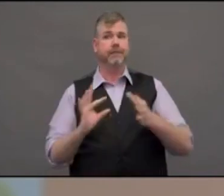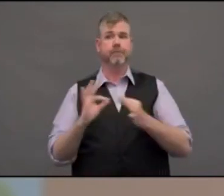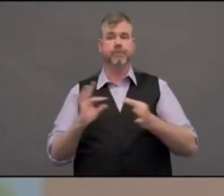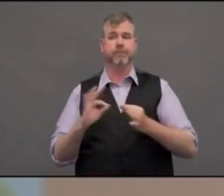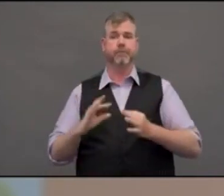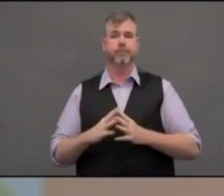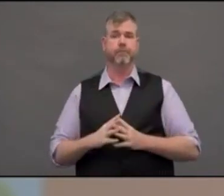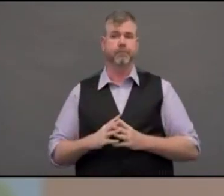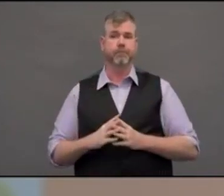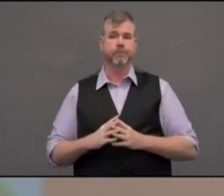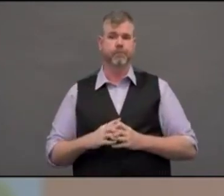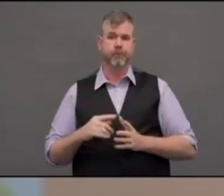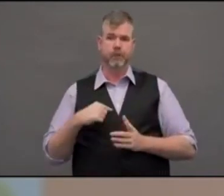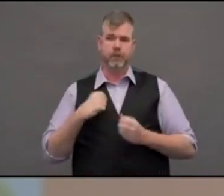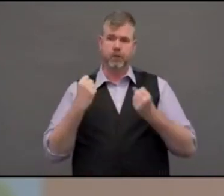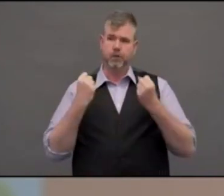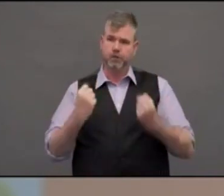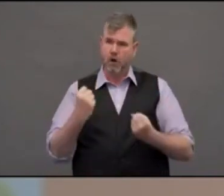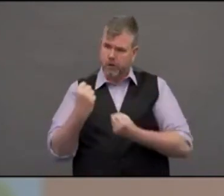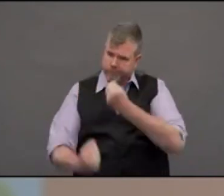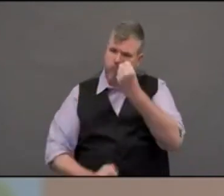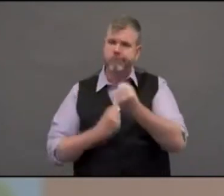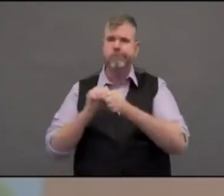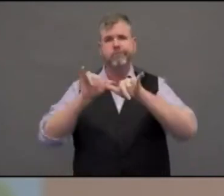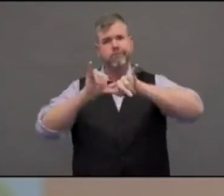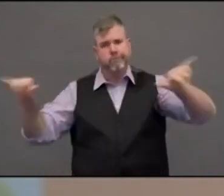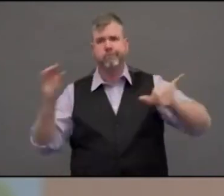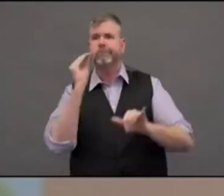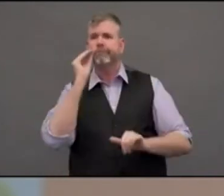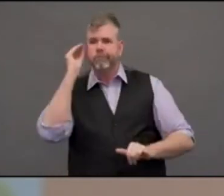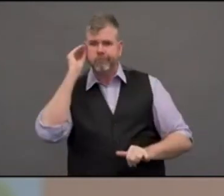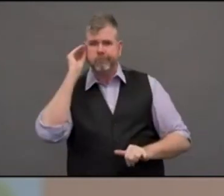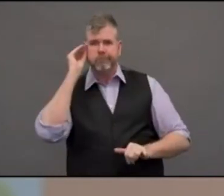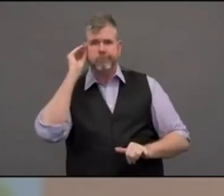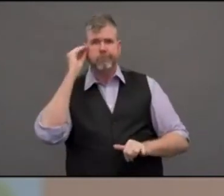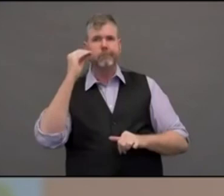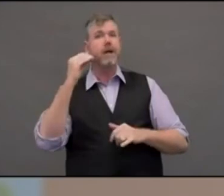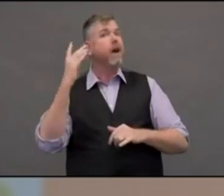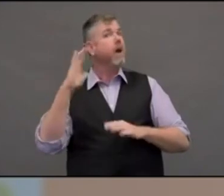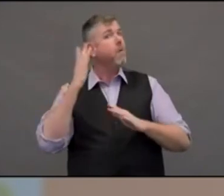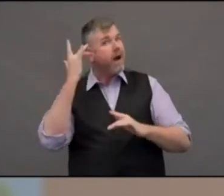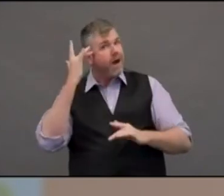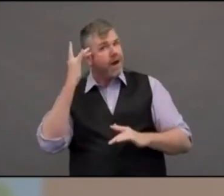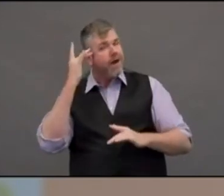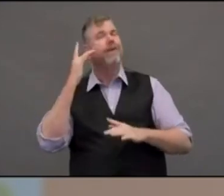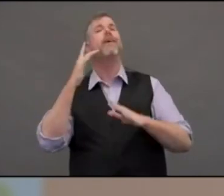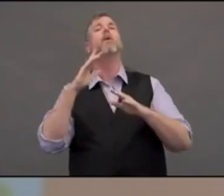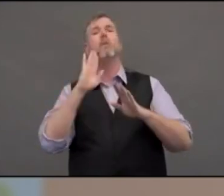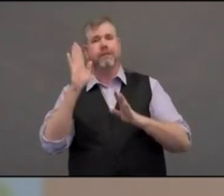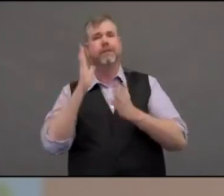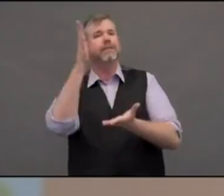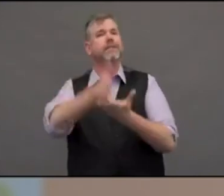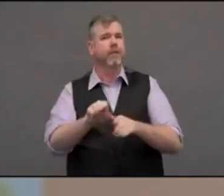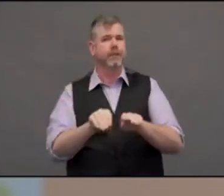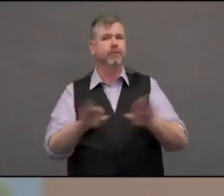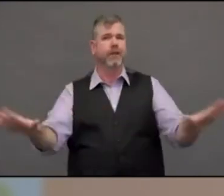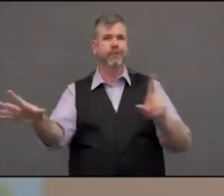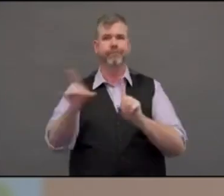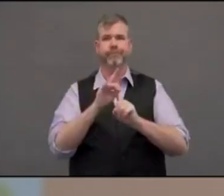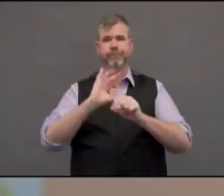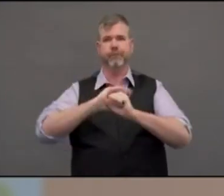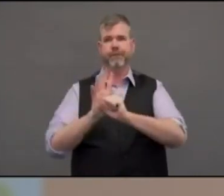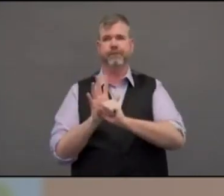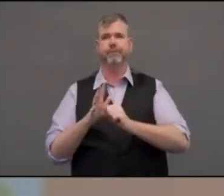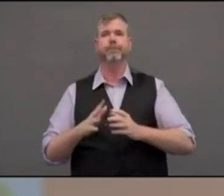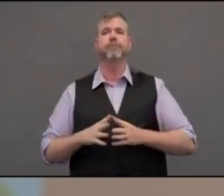for staying home, stop the spread, saving millions of lives. And thank you so much, and stay